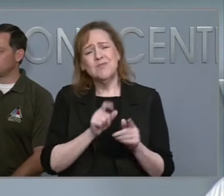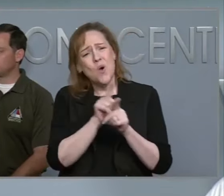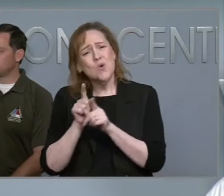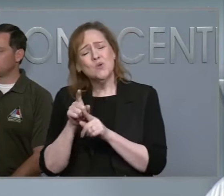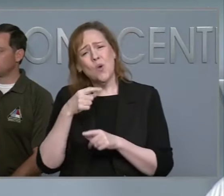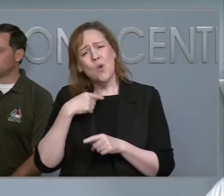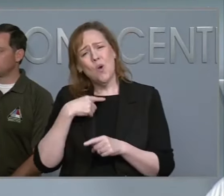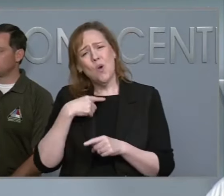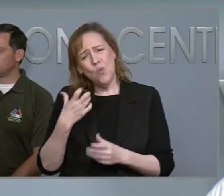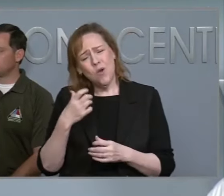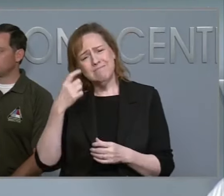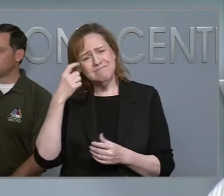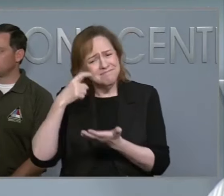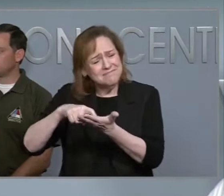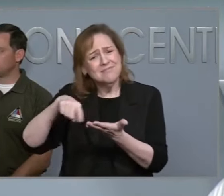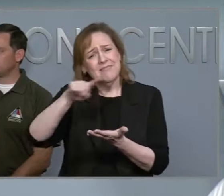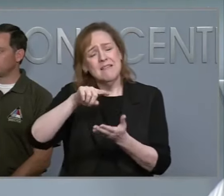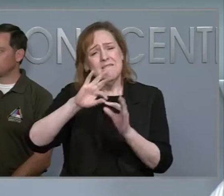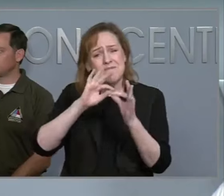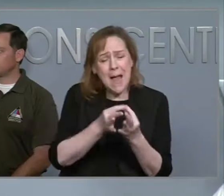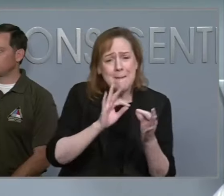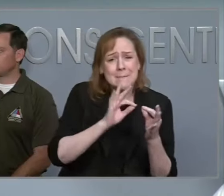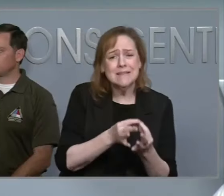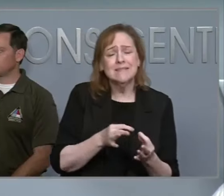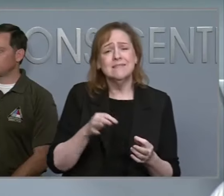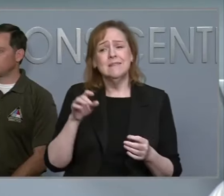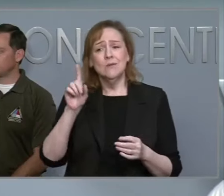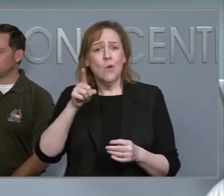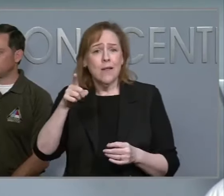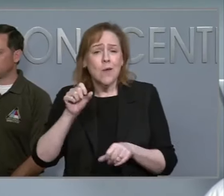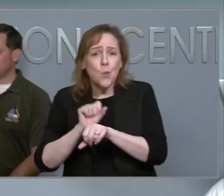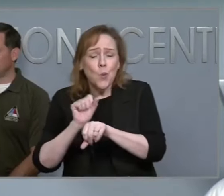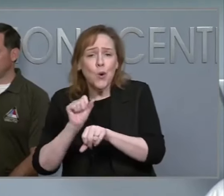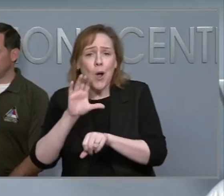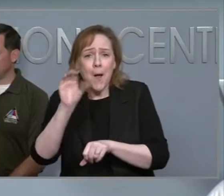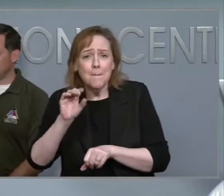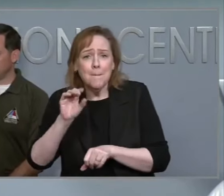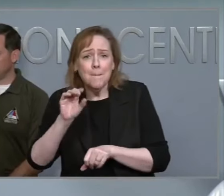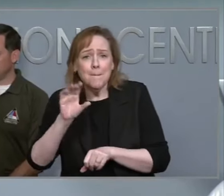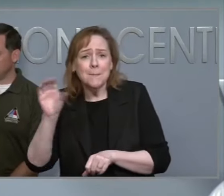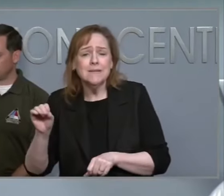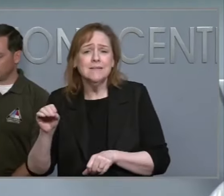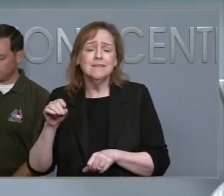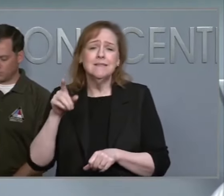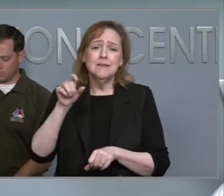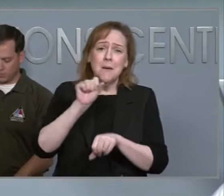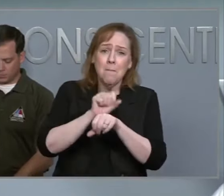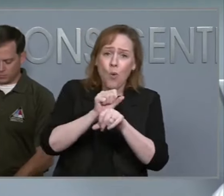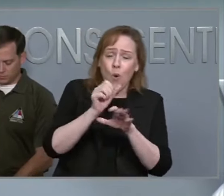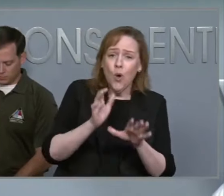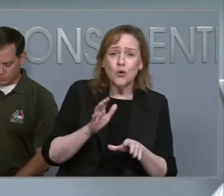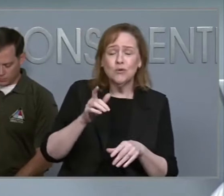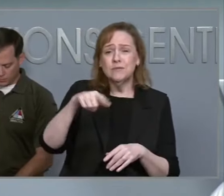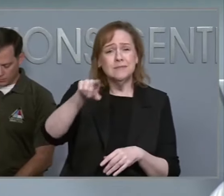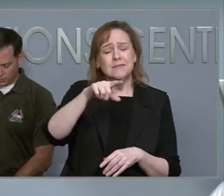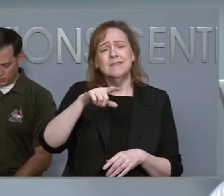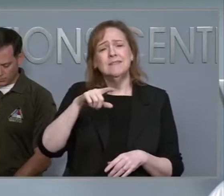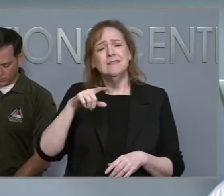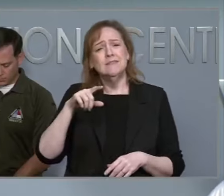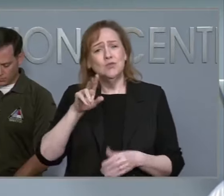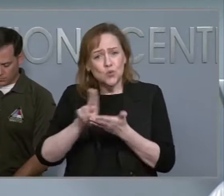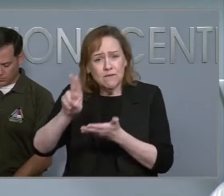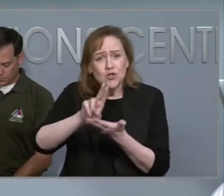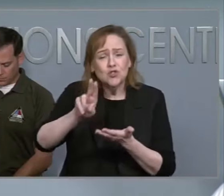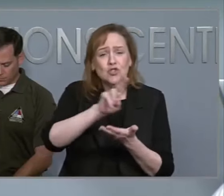mentioned, the employers and the universities of our soldier citizens, our citizen soldiers, officers, as they go out and